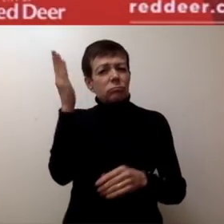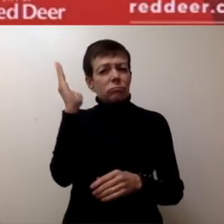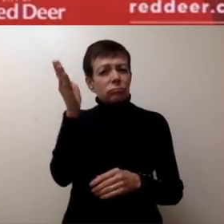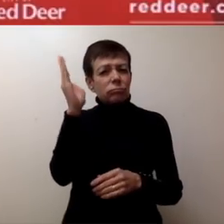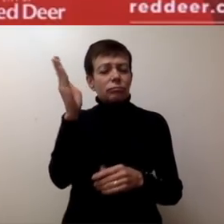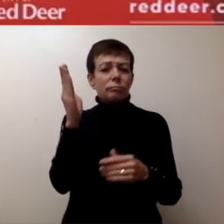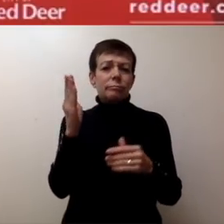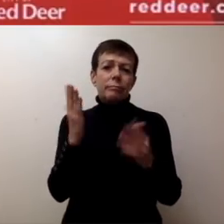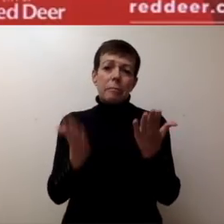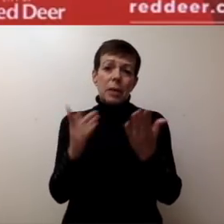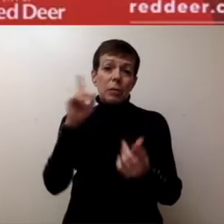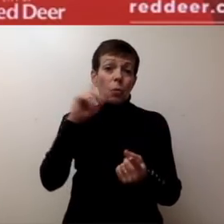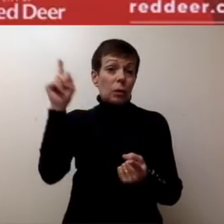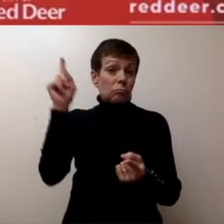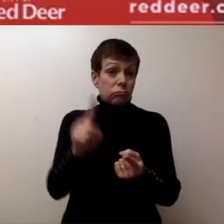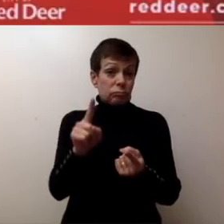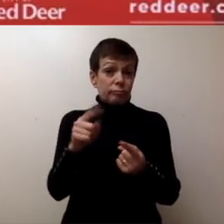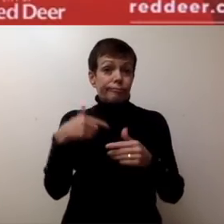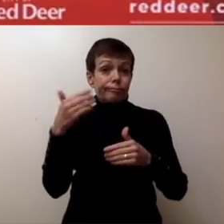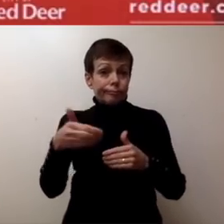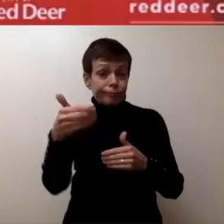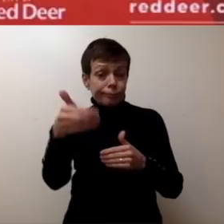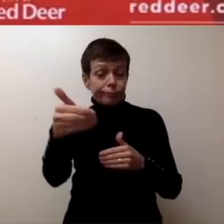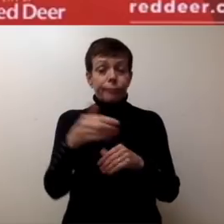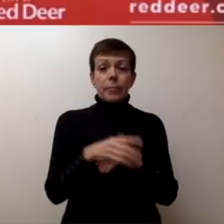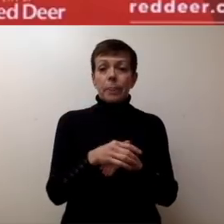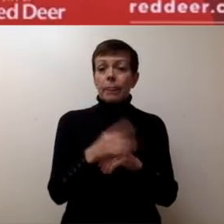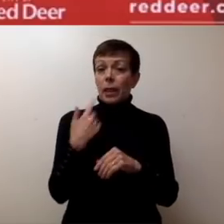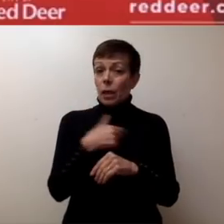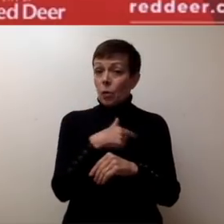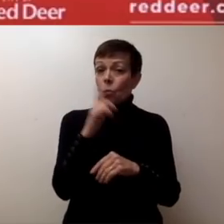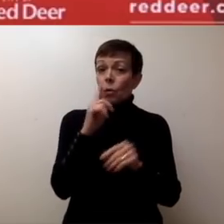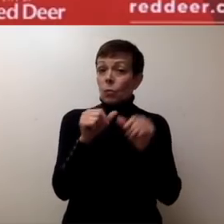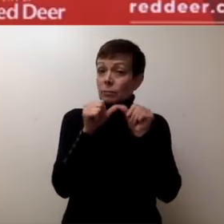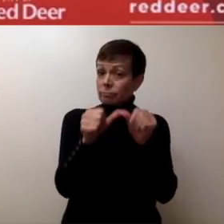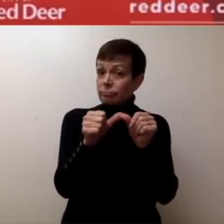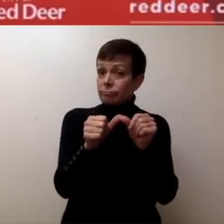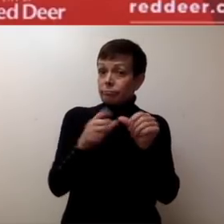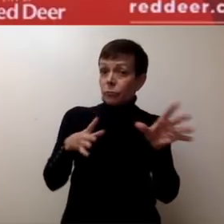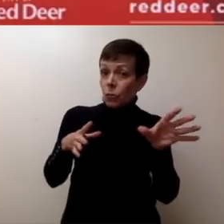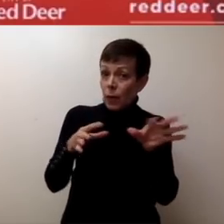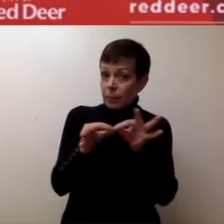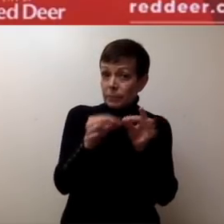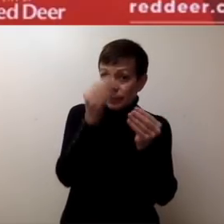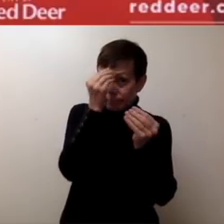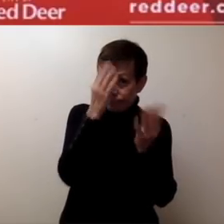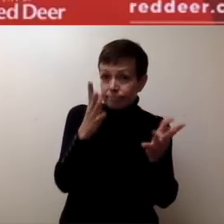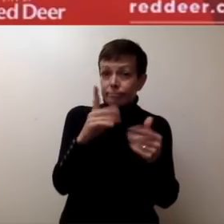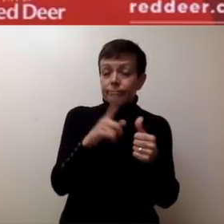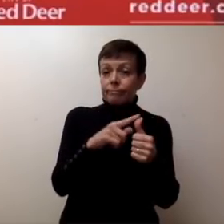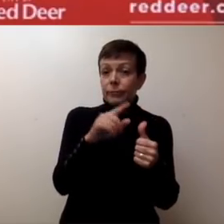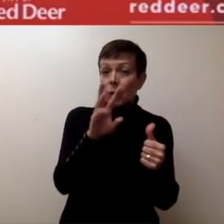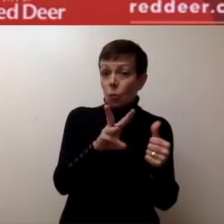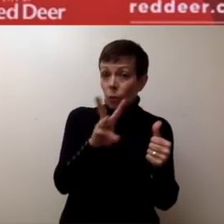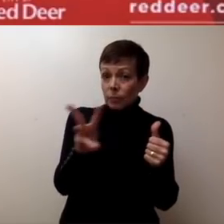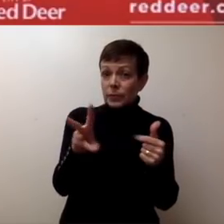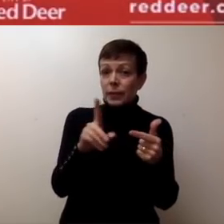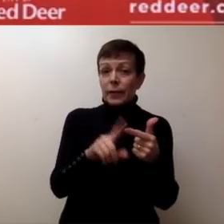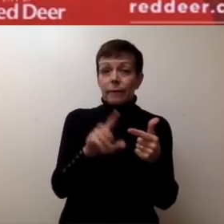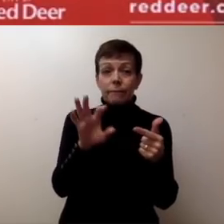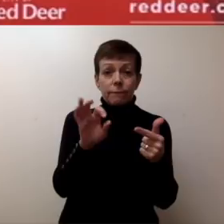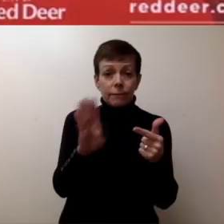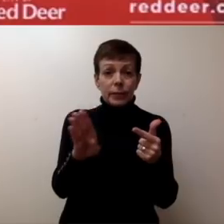The City of Red Deer will continue to update you through our social media channels, on our website, and through videos.